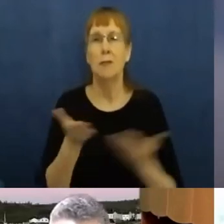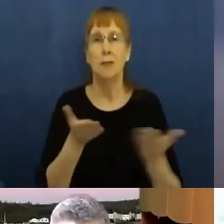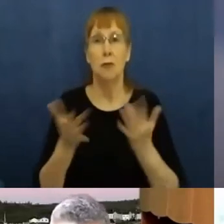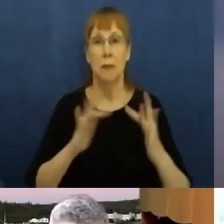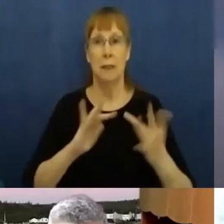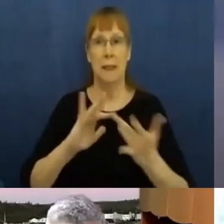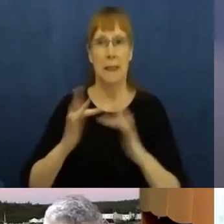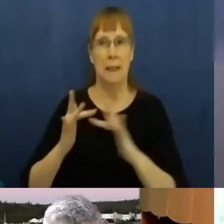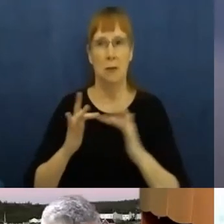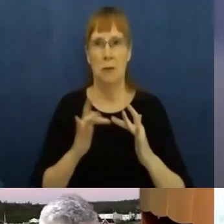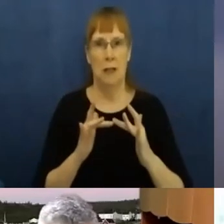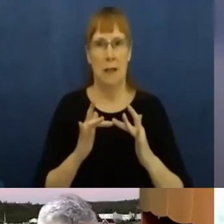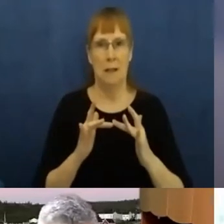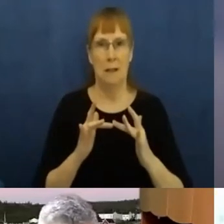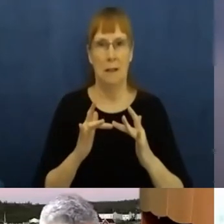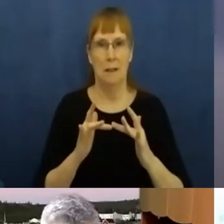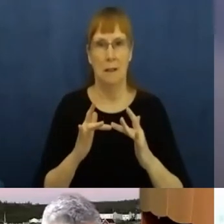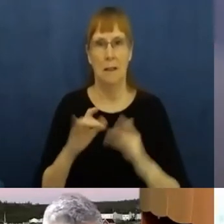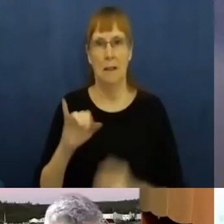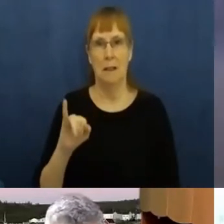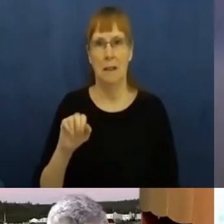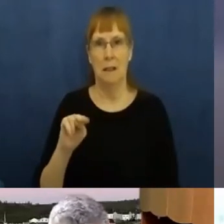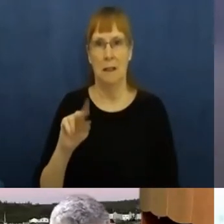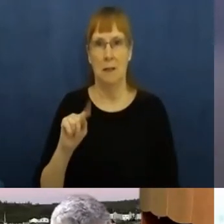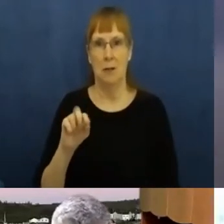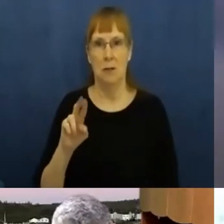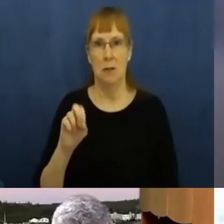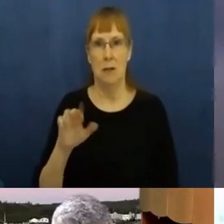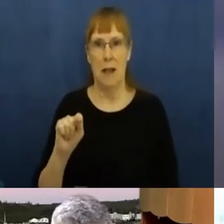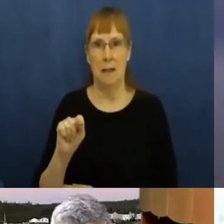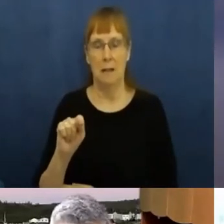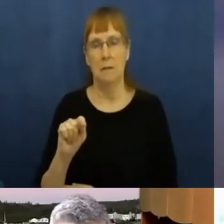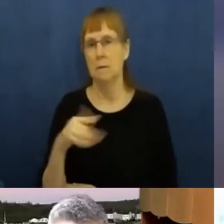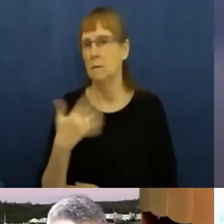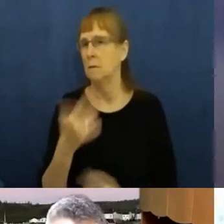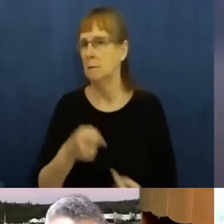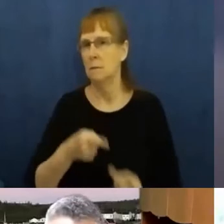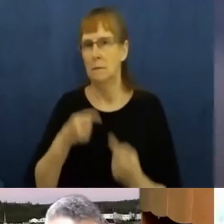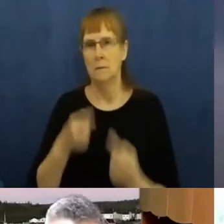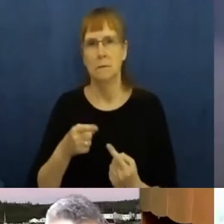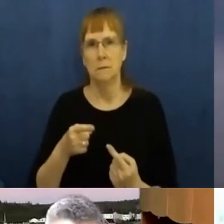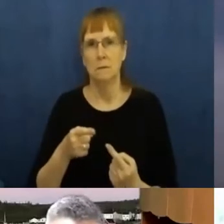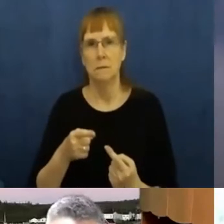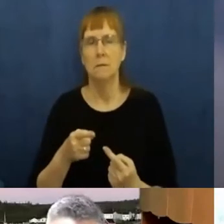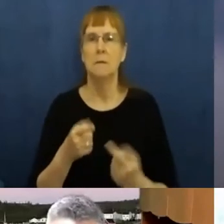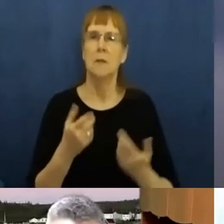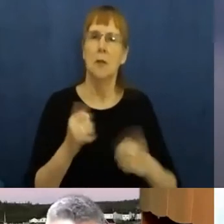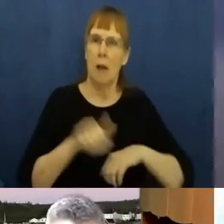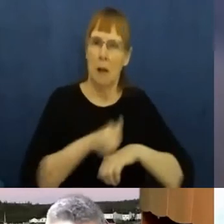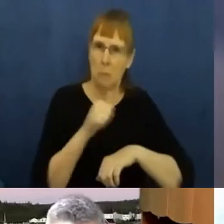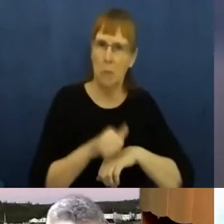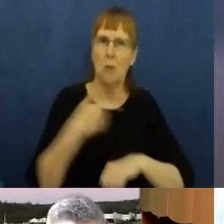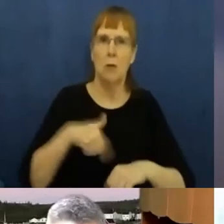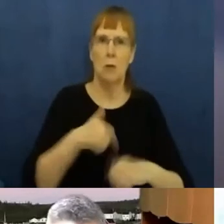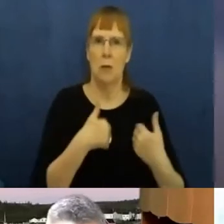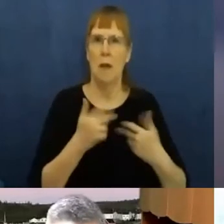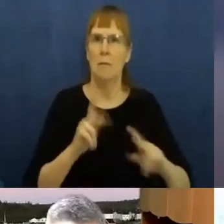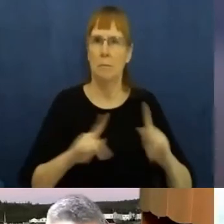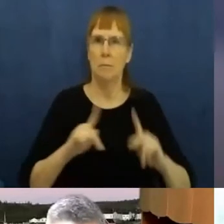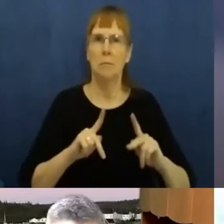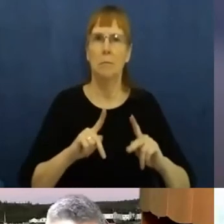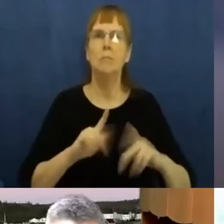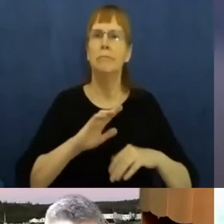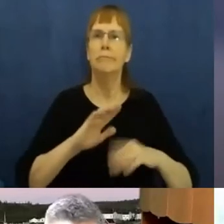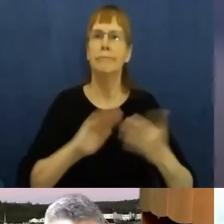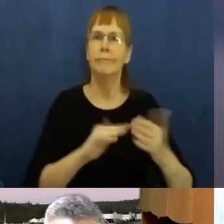issue in our communities. I have been, you know, in Alberta, have land based Métis people, the settlements and many of those settlements